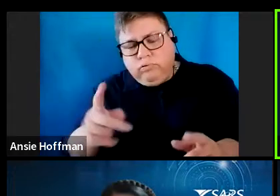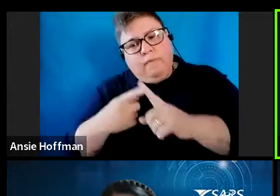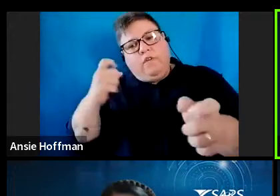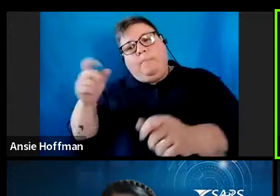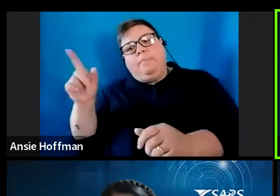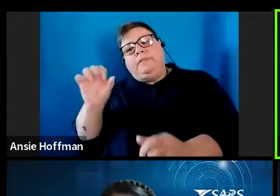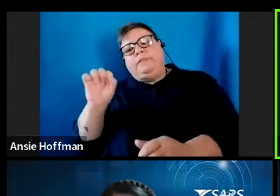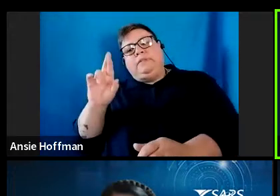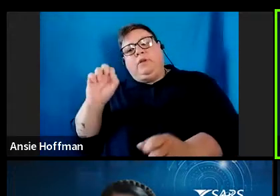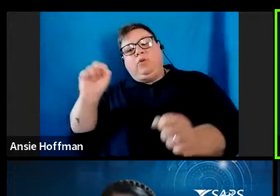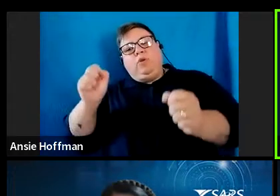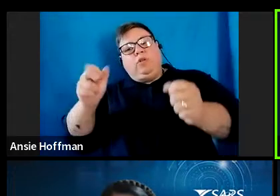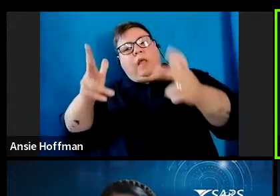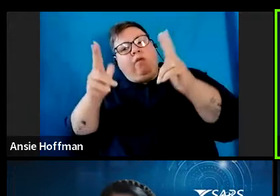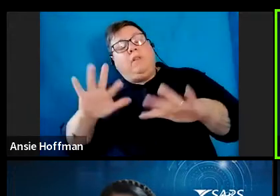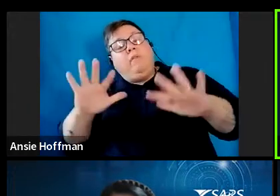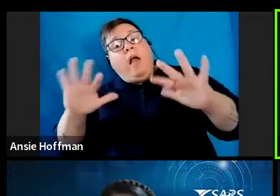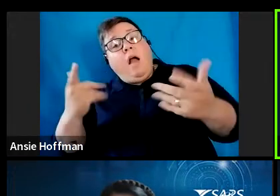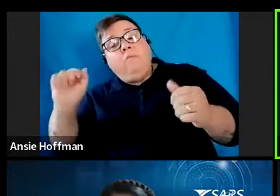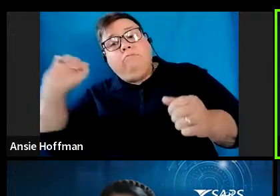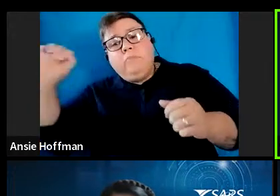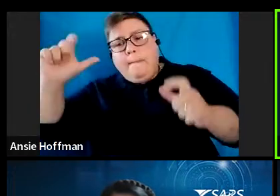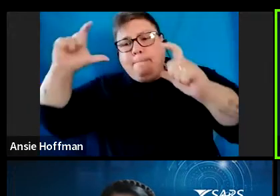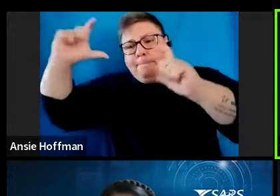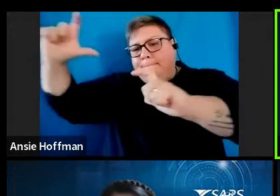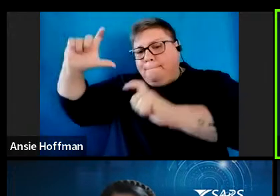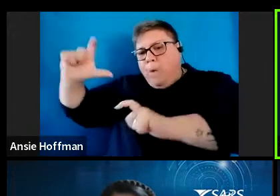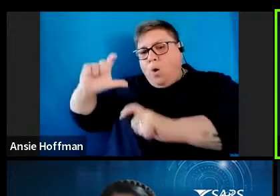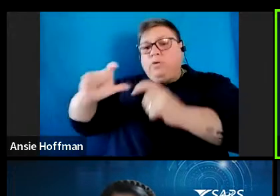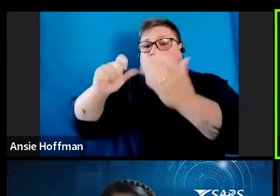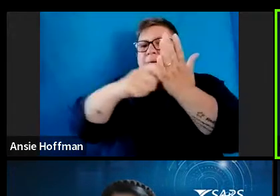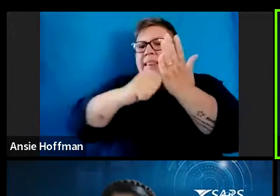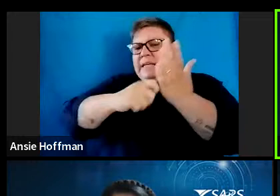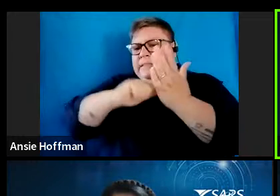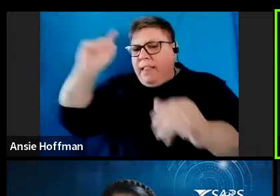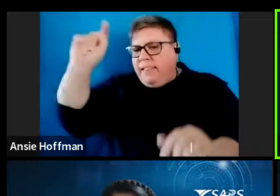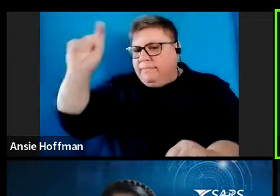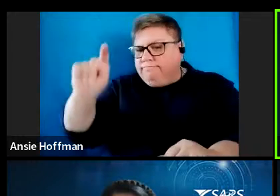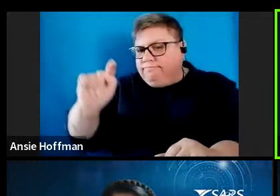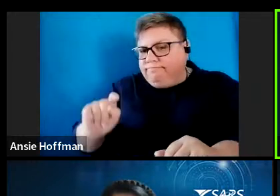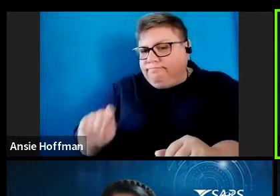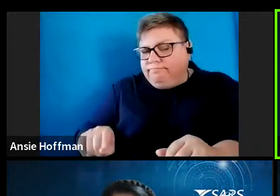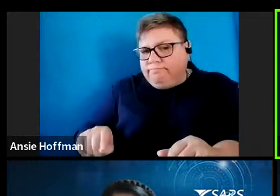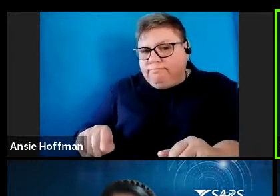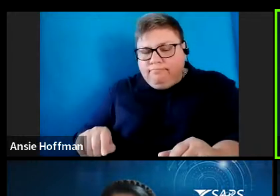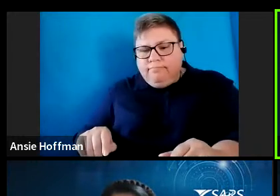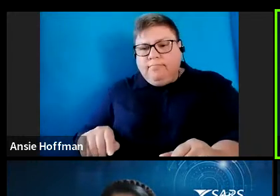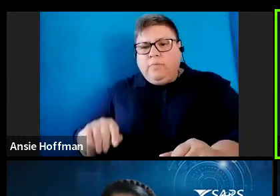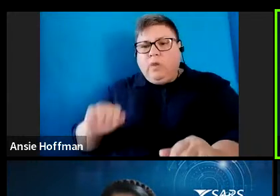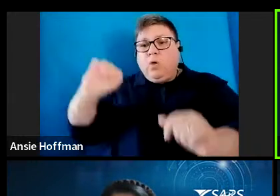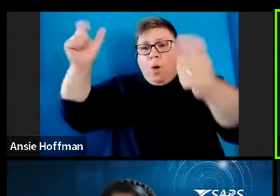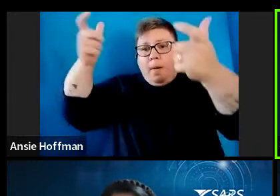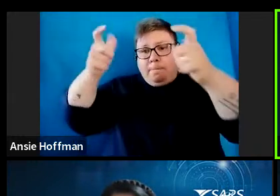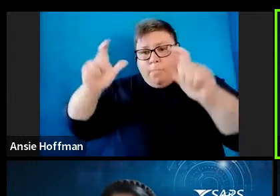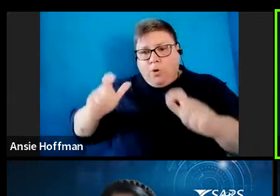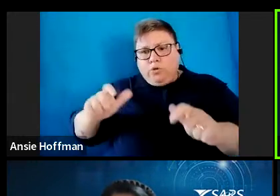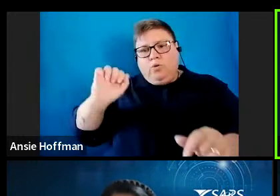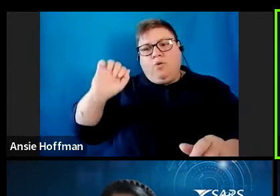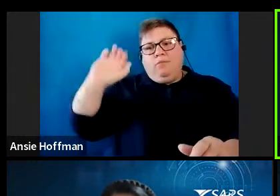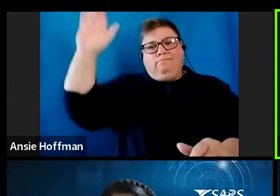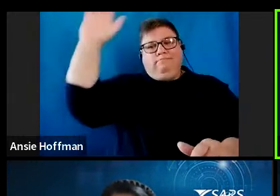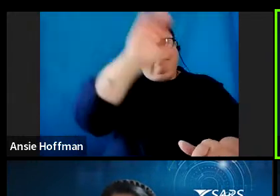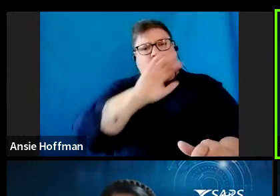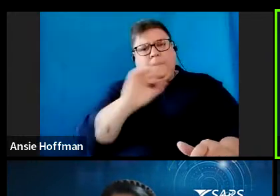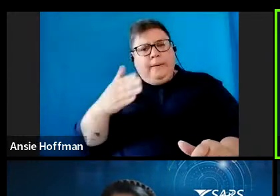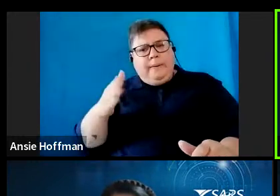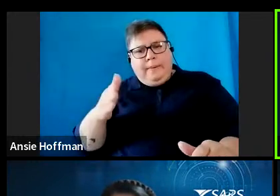issued, what portion of the taxable amount is SA sourced and what portion is foreign sourced, in order